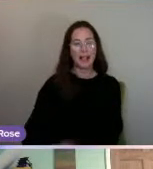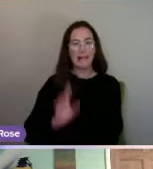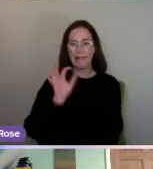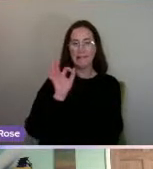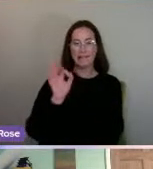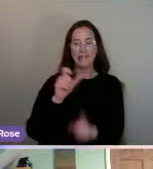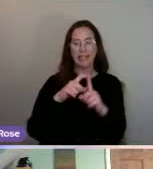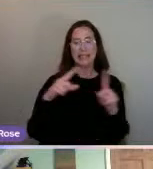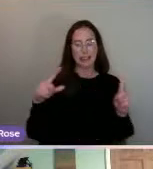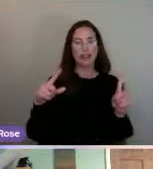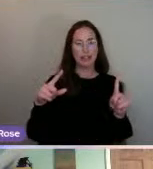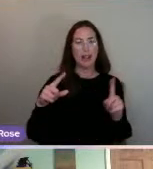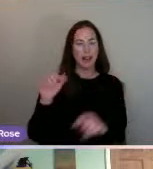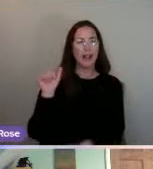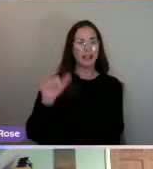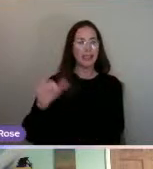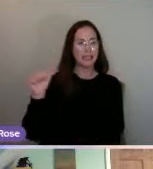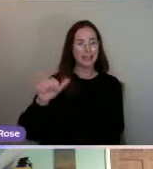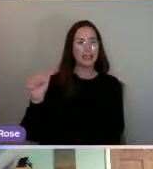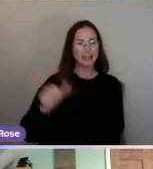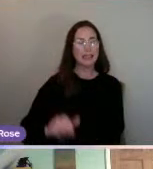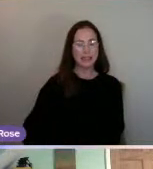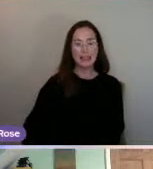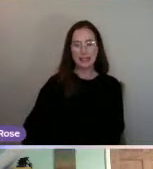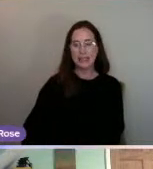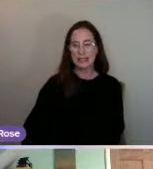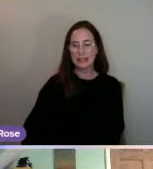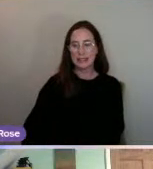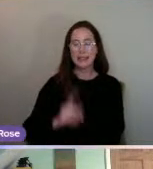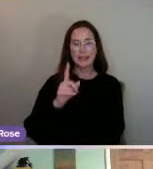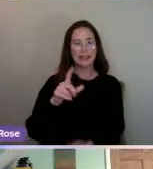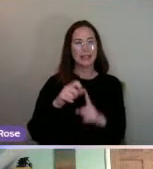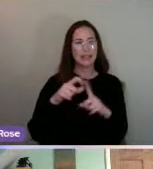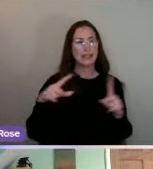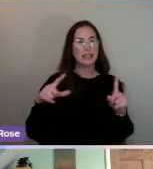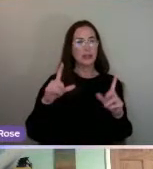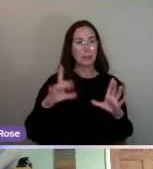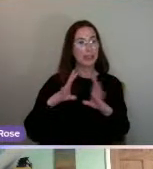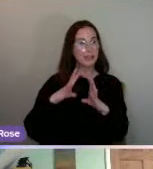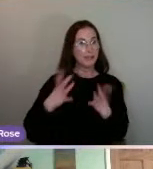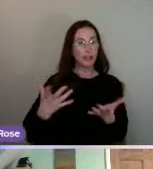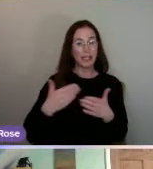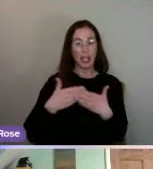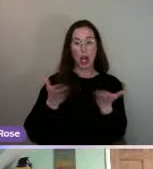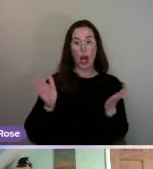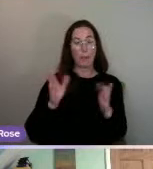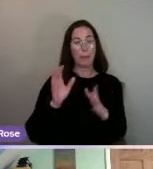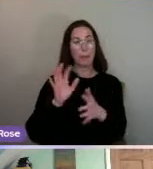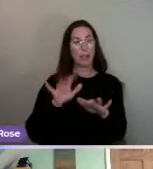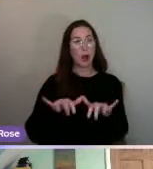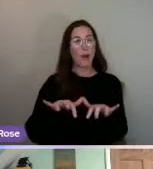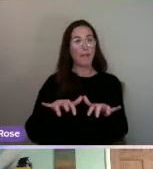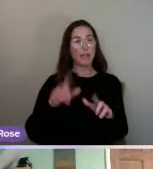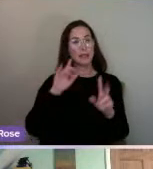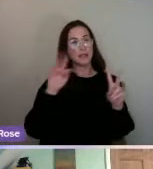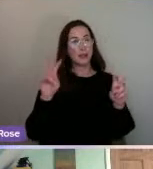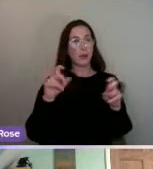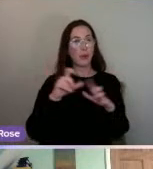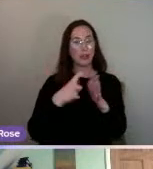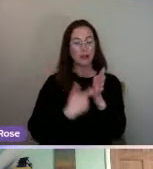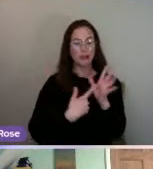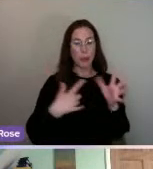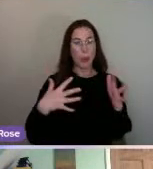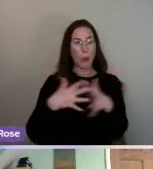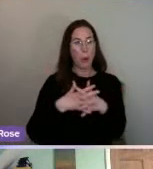it digitally. Yes, digitally. So, it's a free open office package called Draw, basic drawing